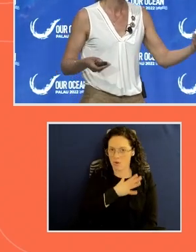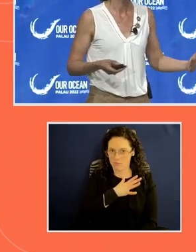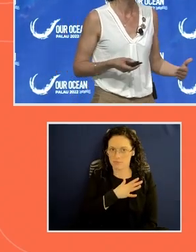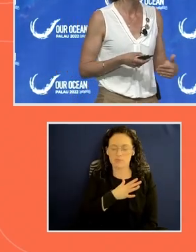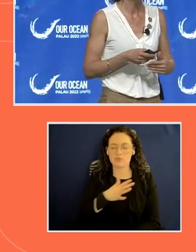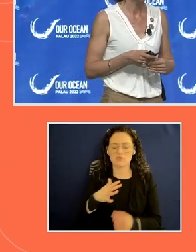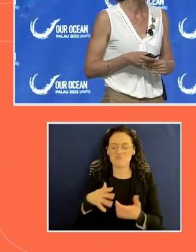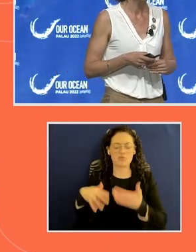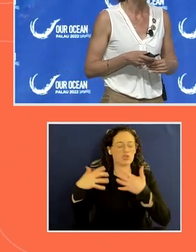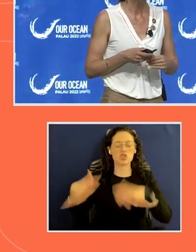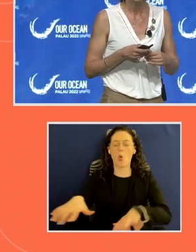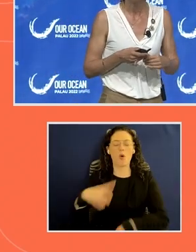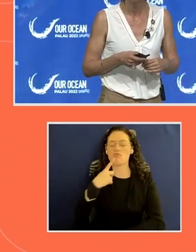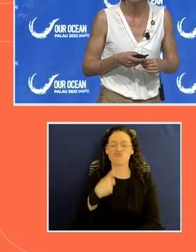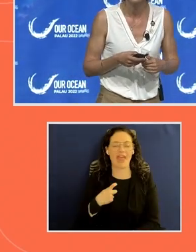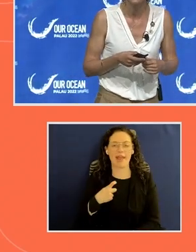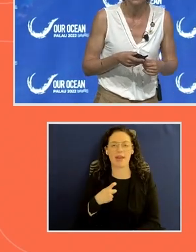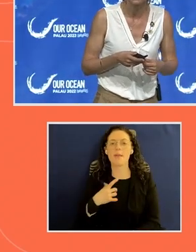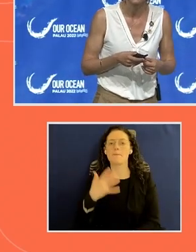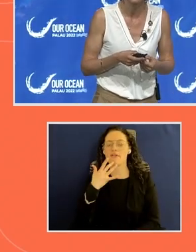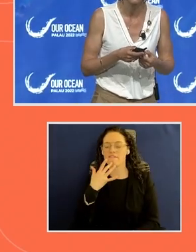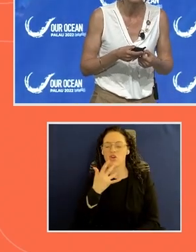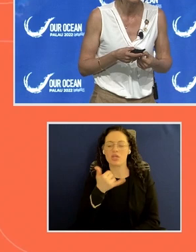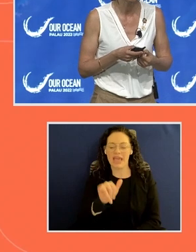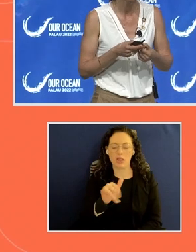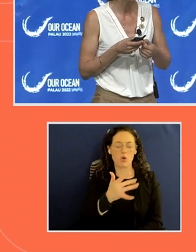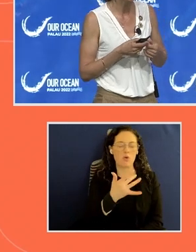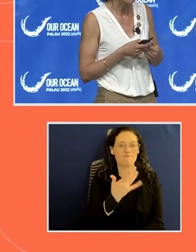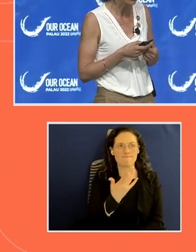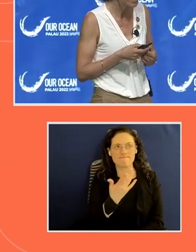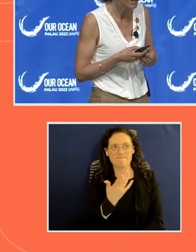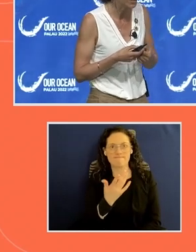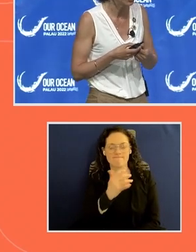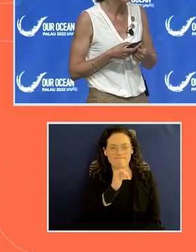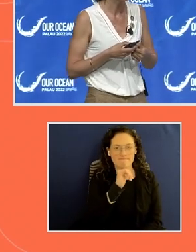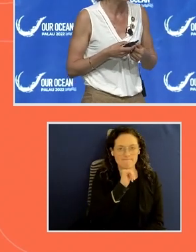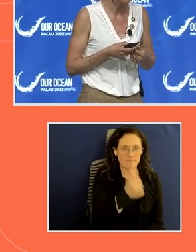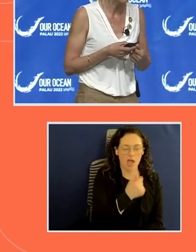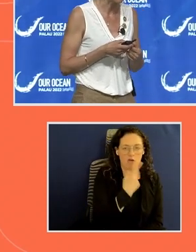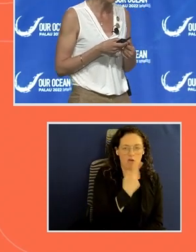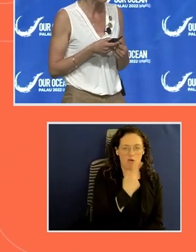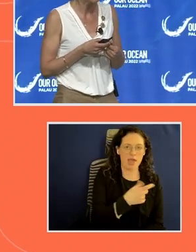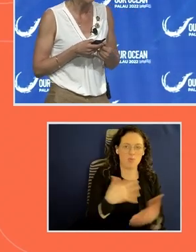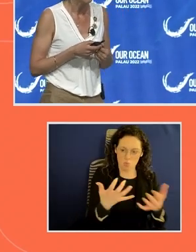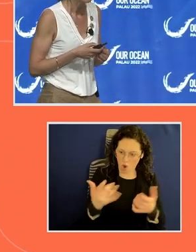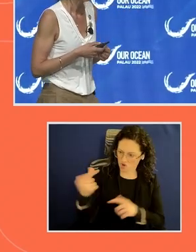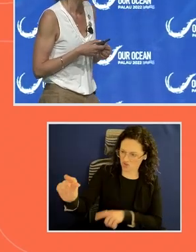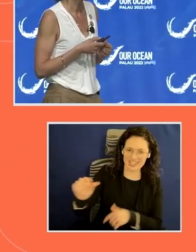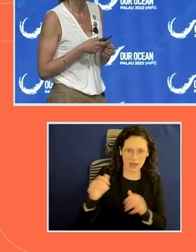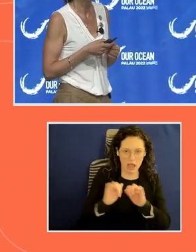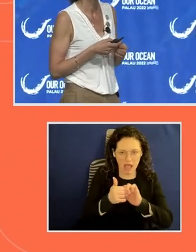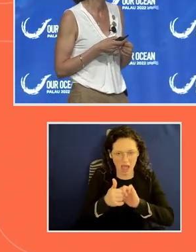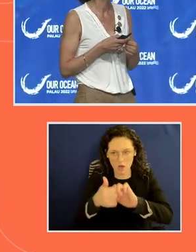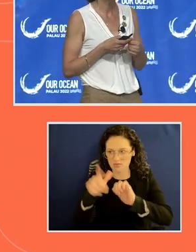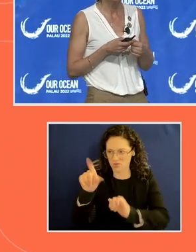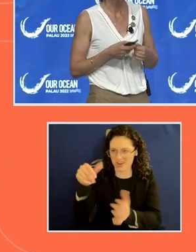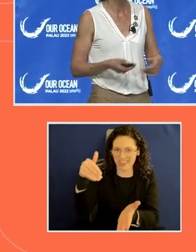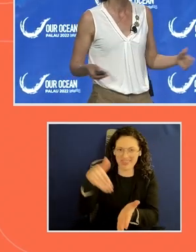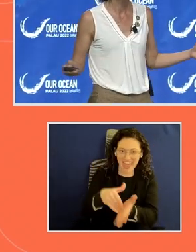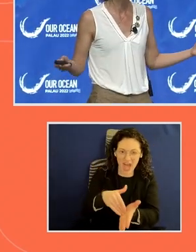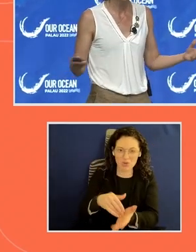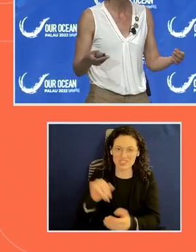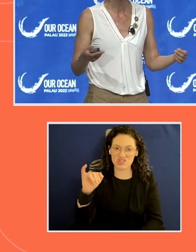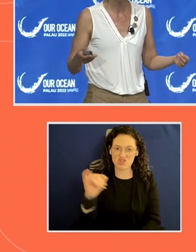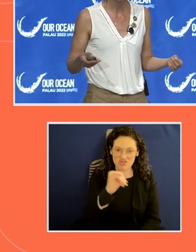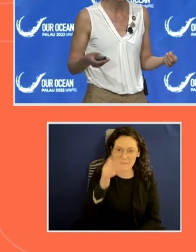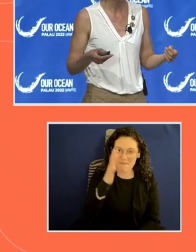and into the green and yellow. Again, how are we going to do this? 20,000 shrimp farms. So they worked very quickly